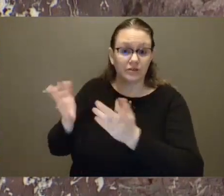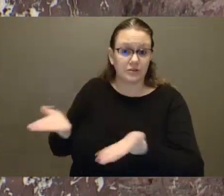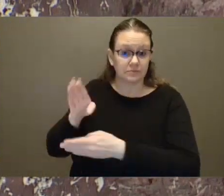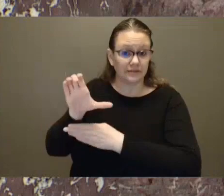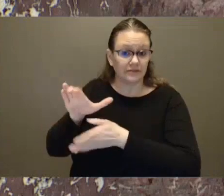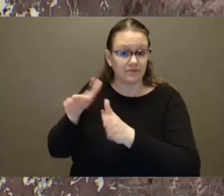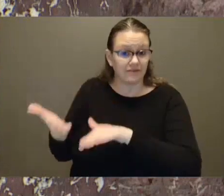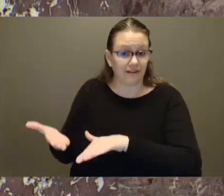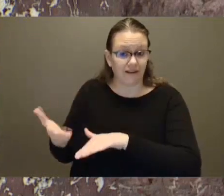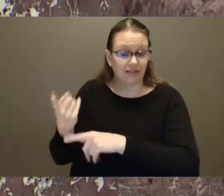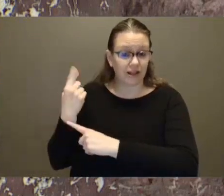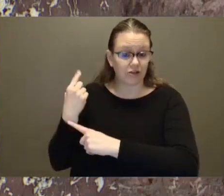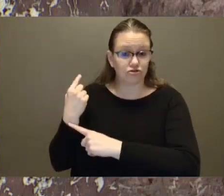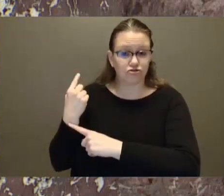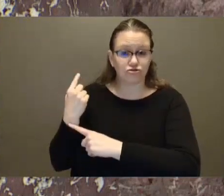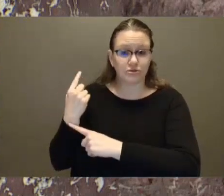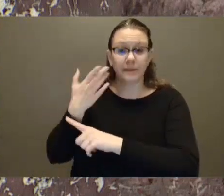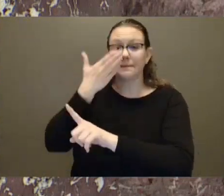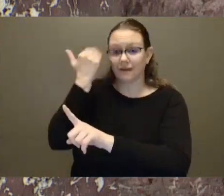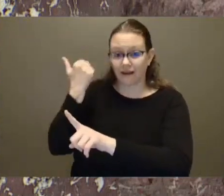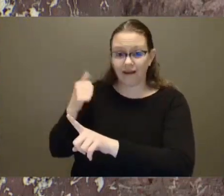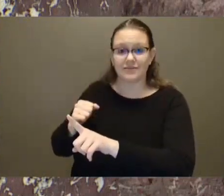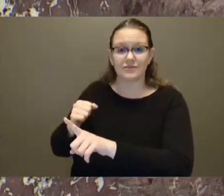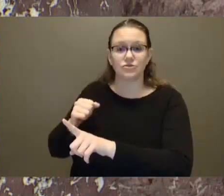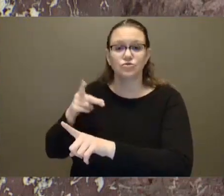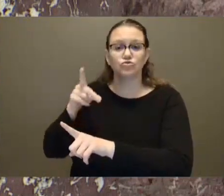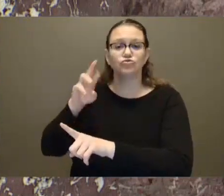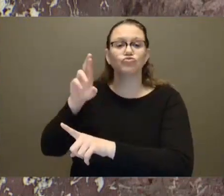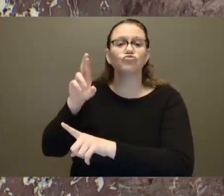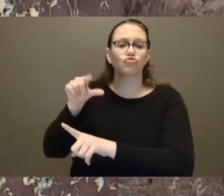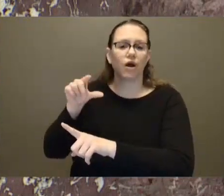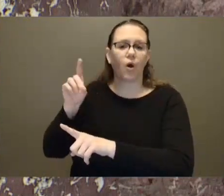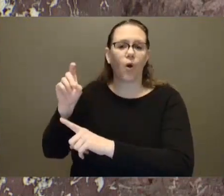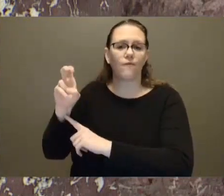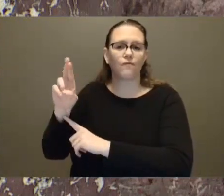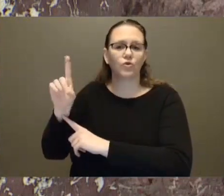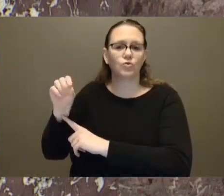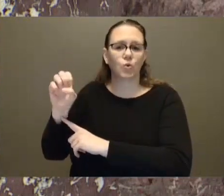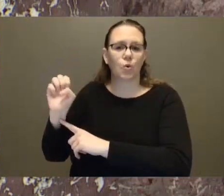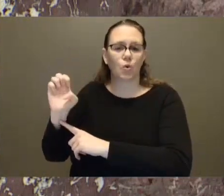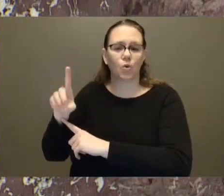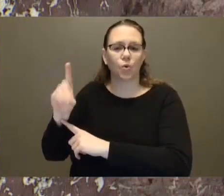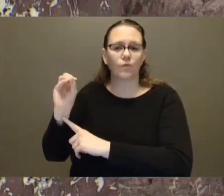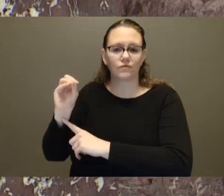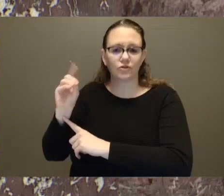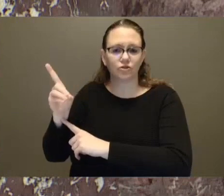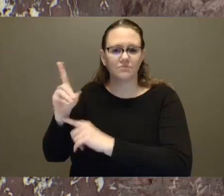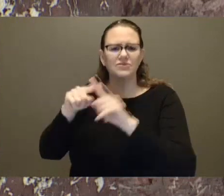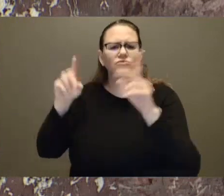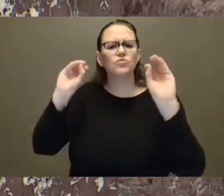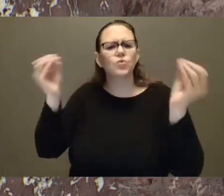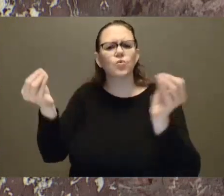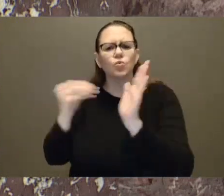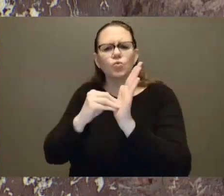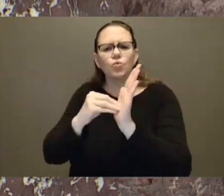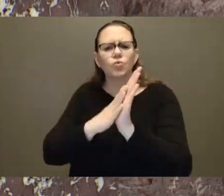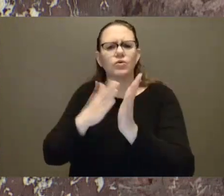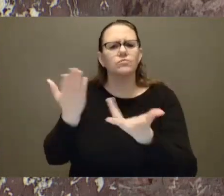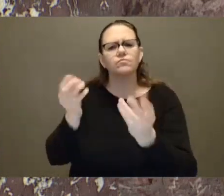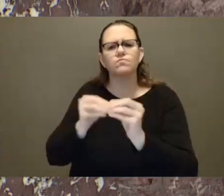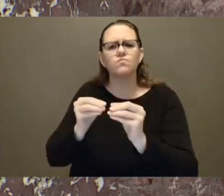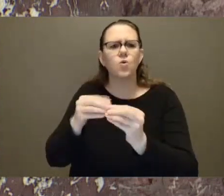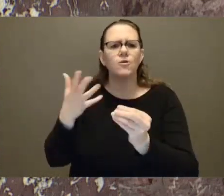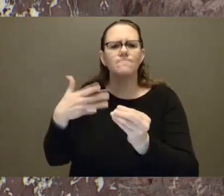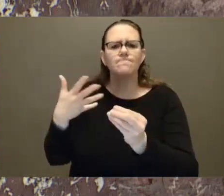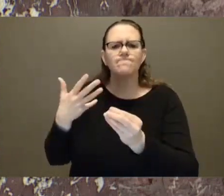warnings on the dangers of using drugs, whether they are illicit drugs or prescription drugs. And these publicly available online platforms